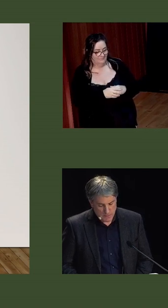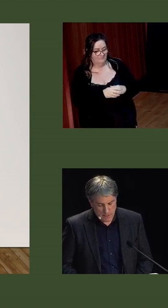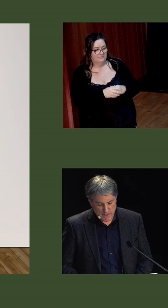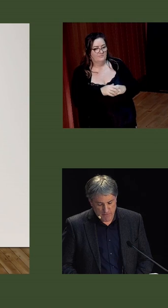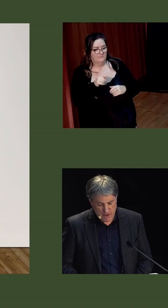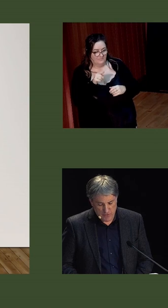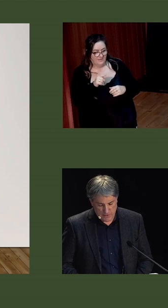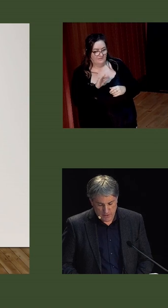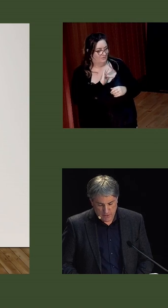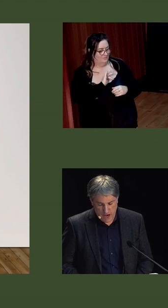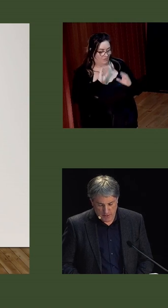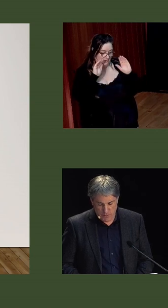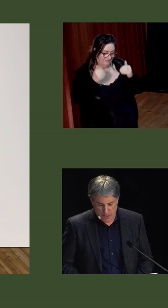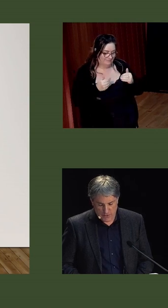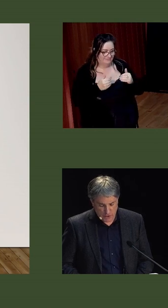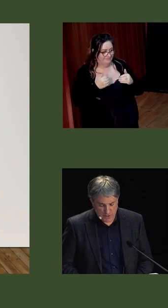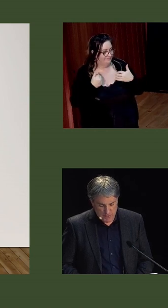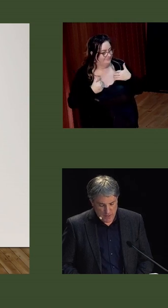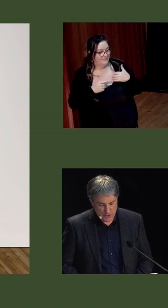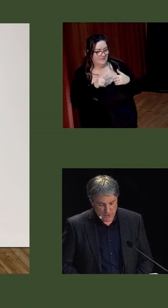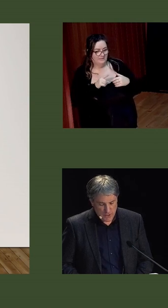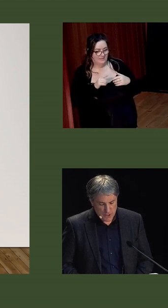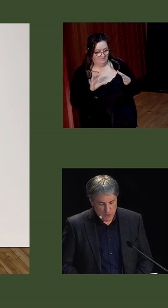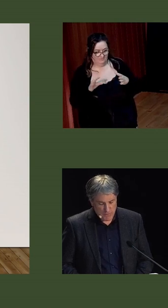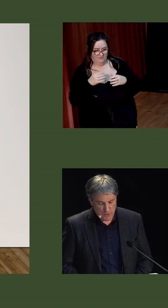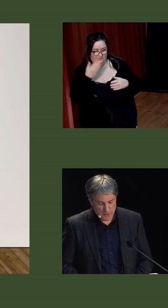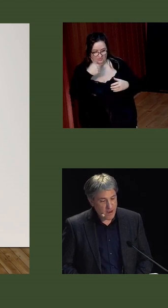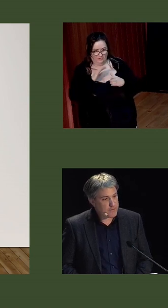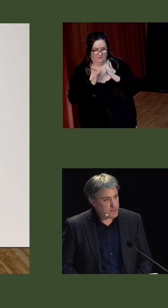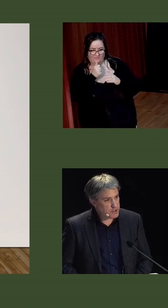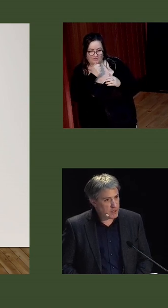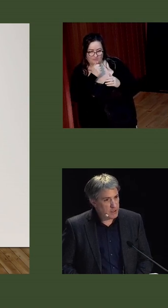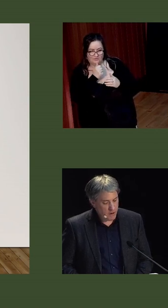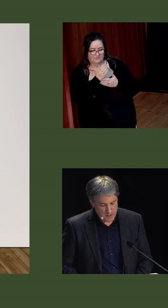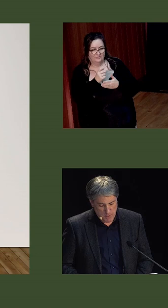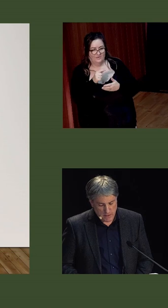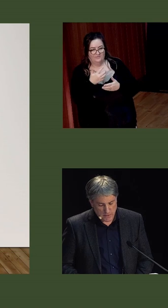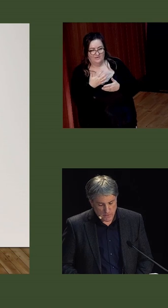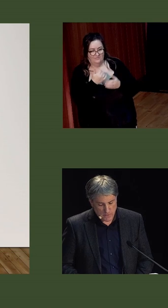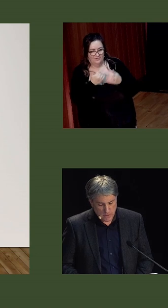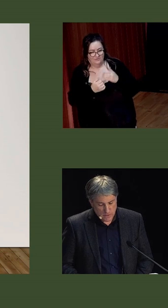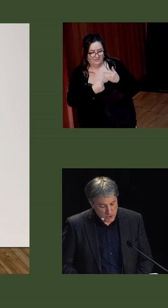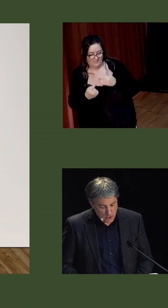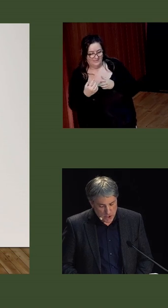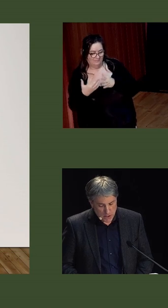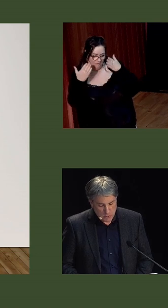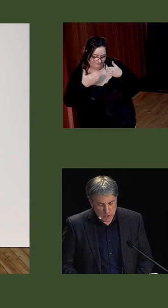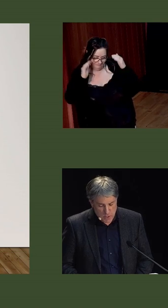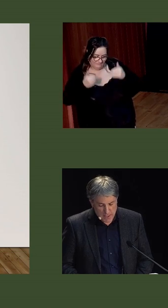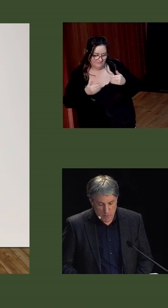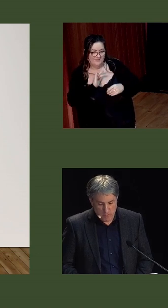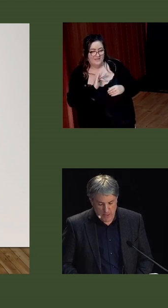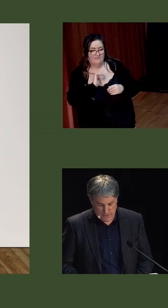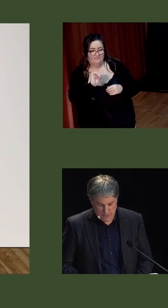Pragmatism and self-interest characterised church-state relations during the first half century of independence. The church